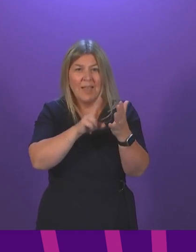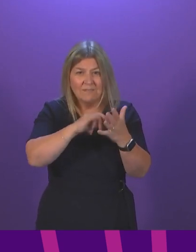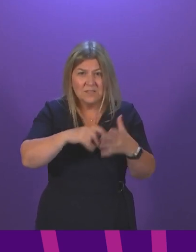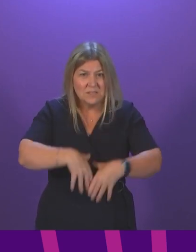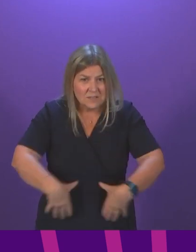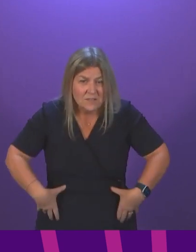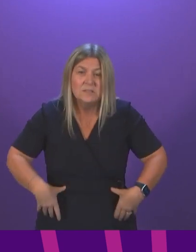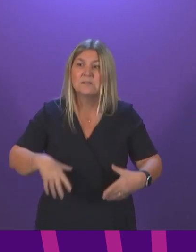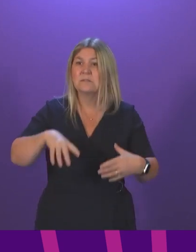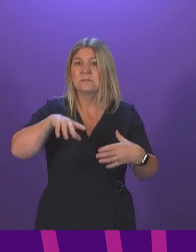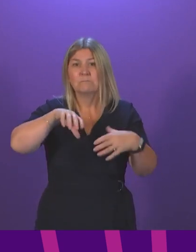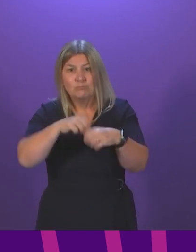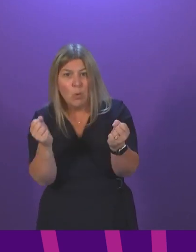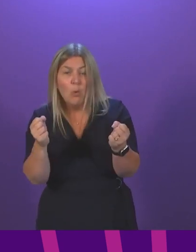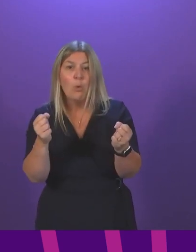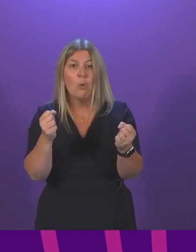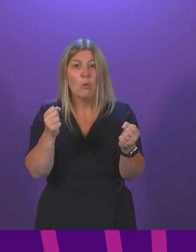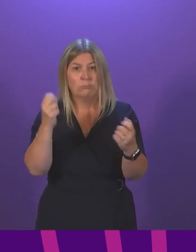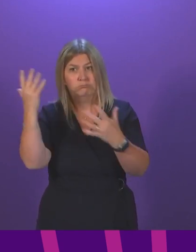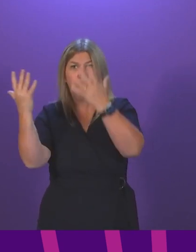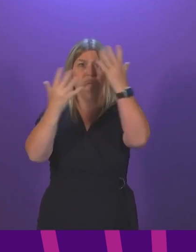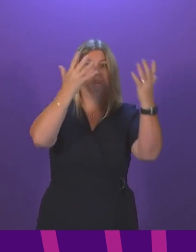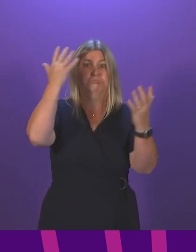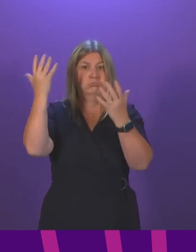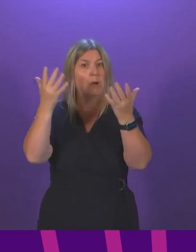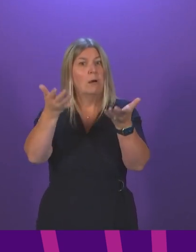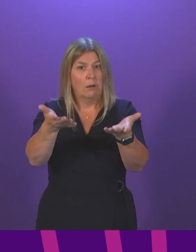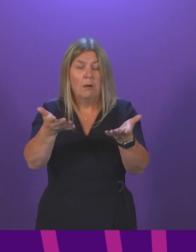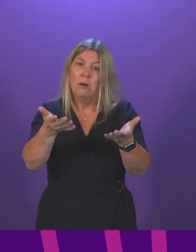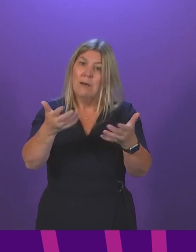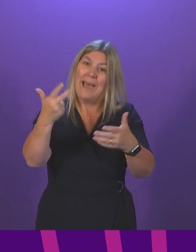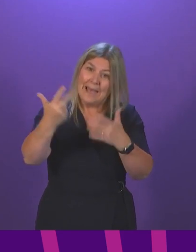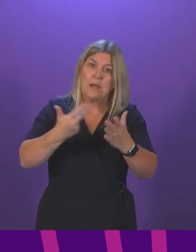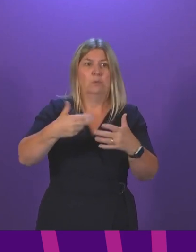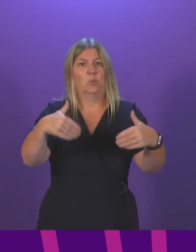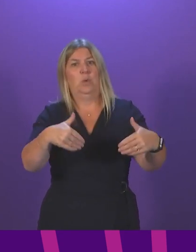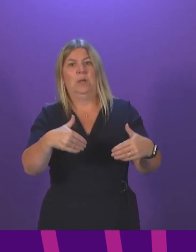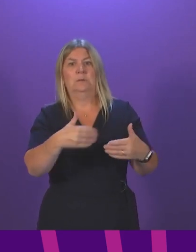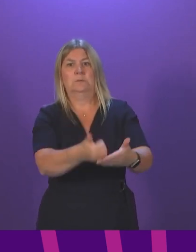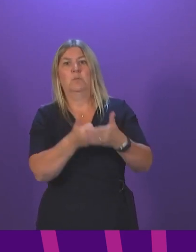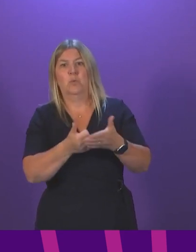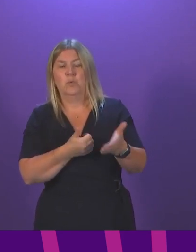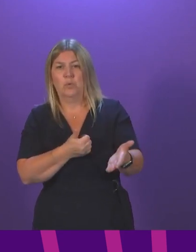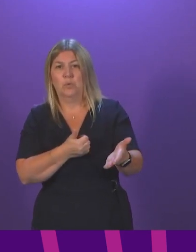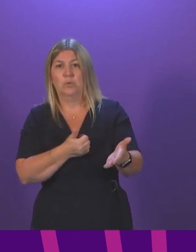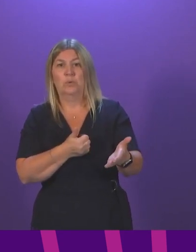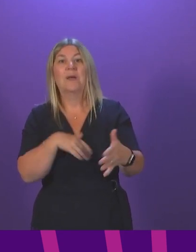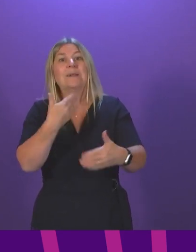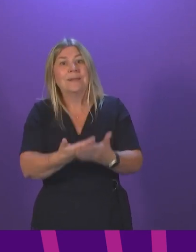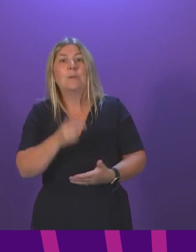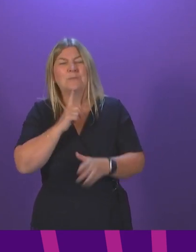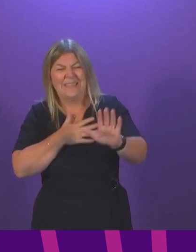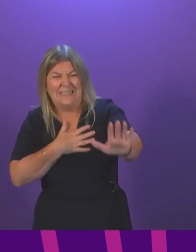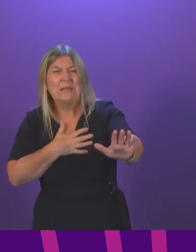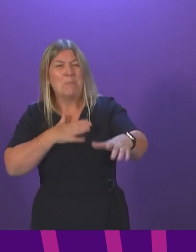waited another eight hours for help. Only when my constituent told operators, my mum is dying, did the